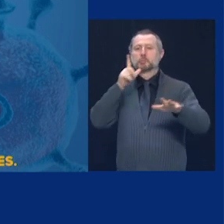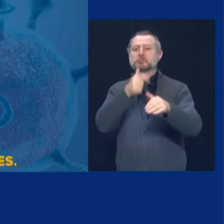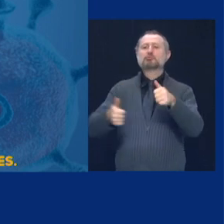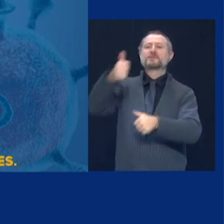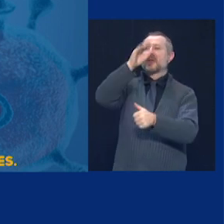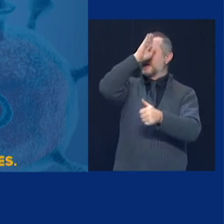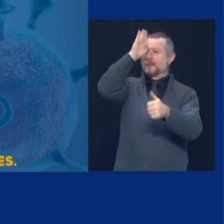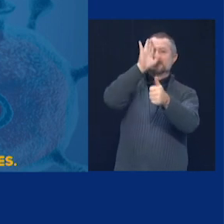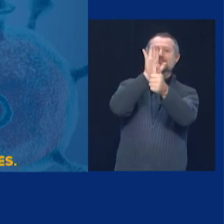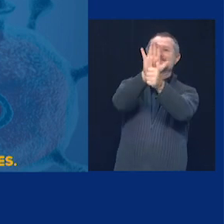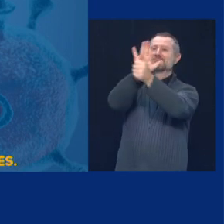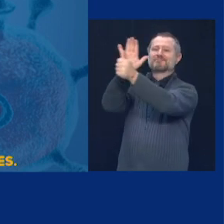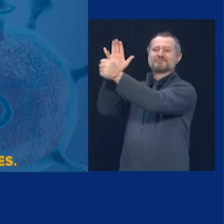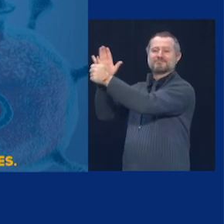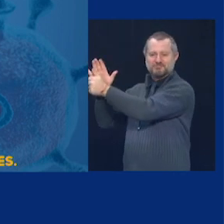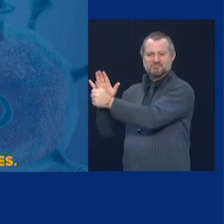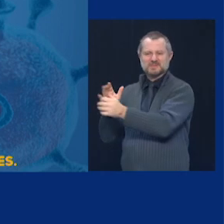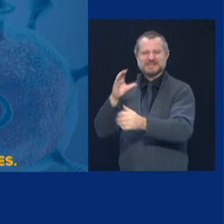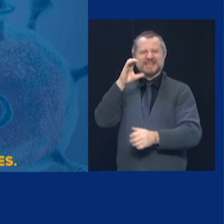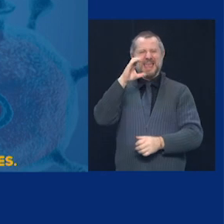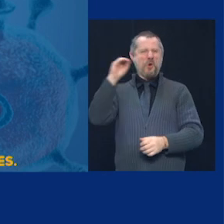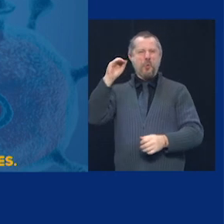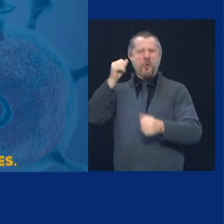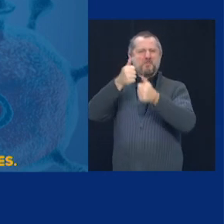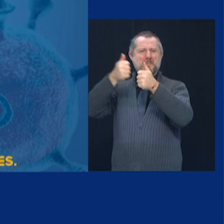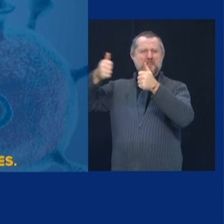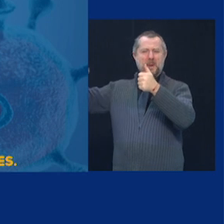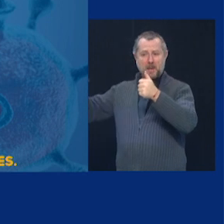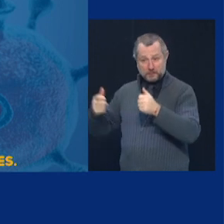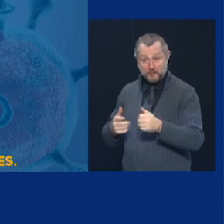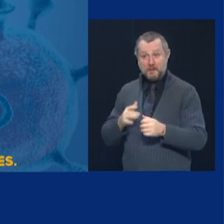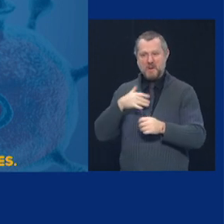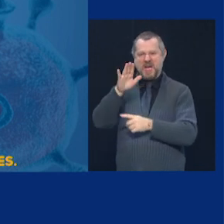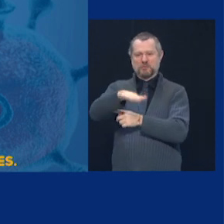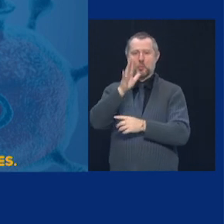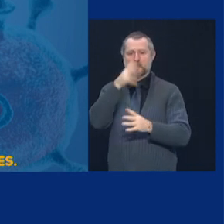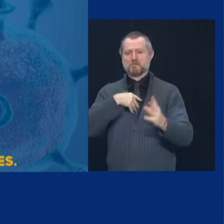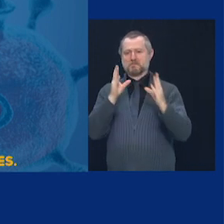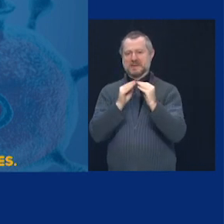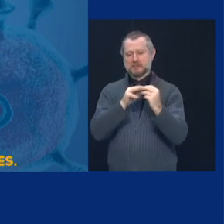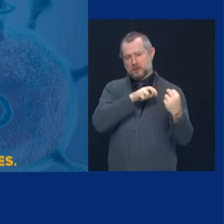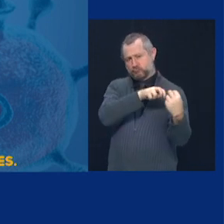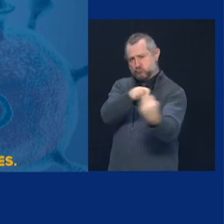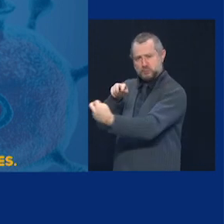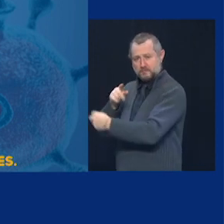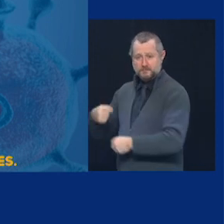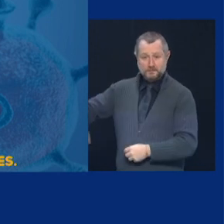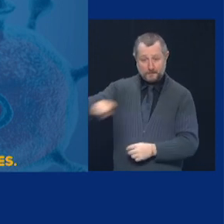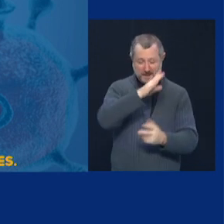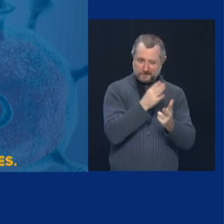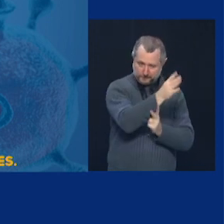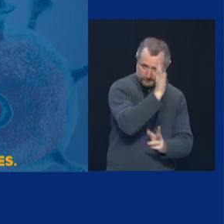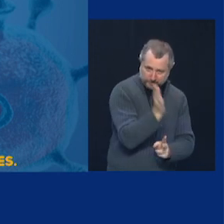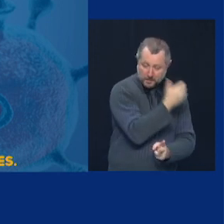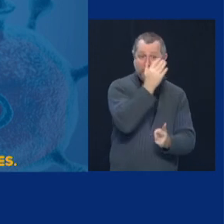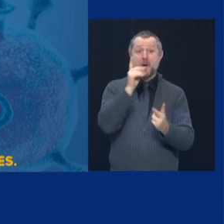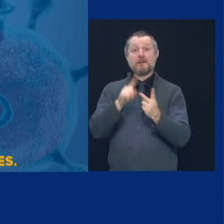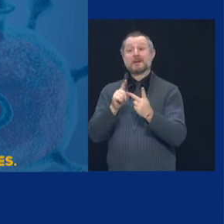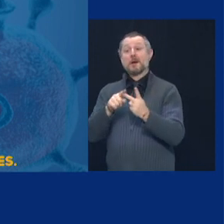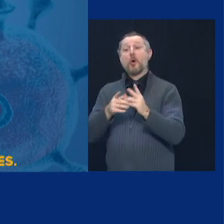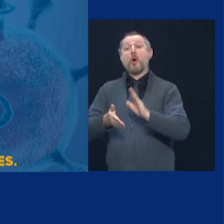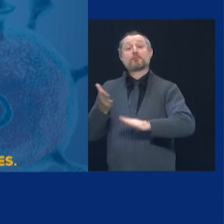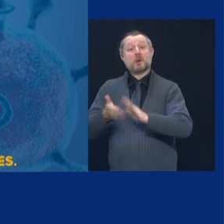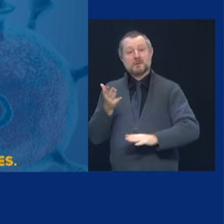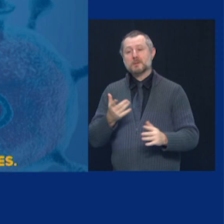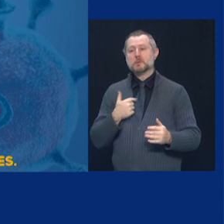meeting with them today. So that's one operation that's going on. Second operation is continuing to work to slow the spread